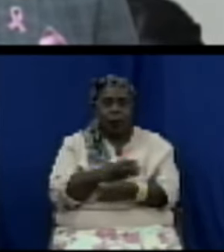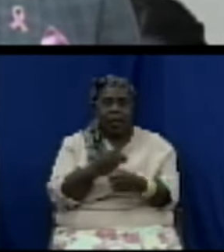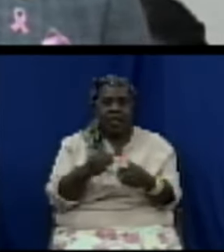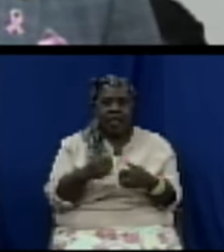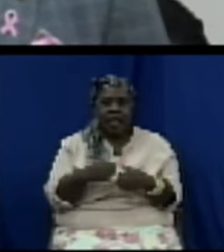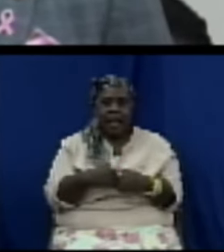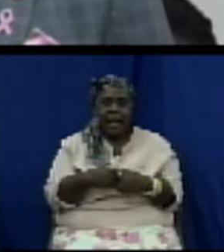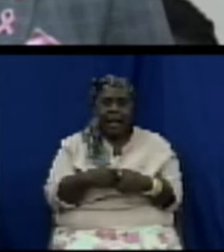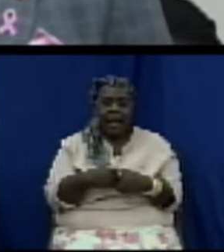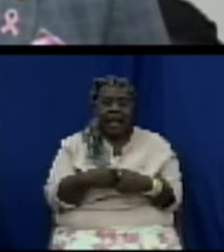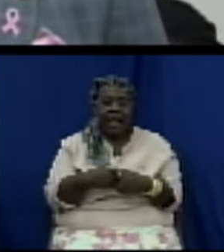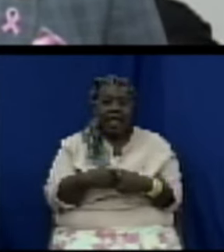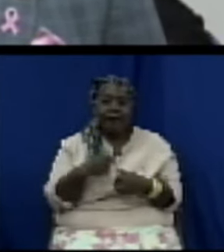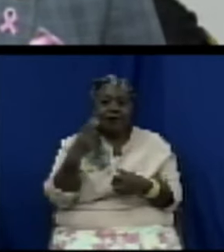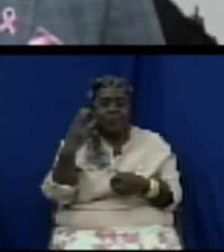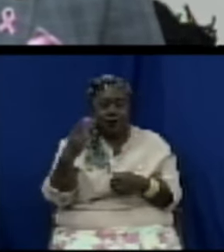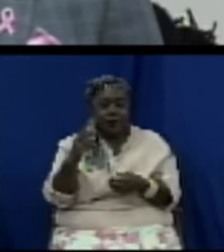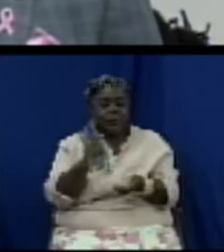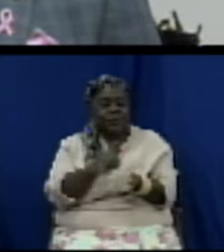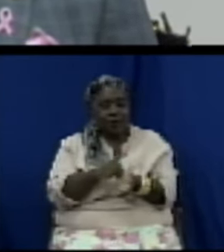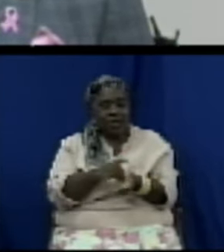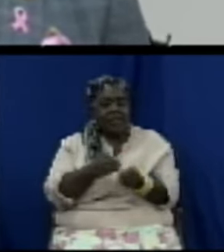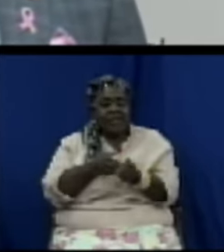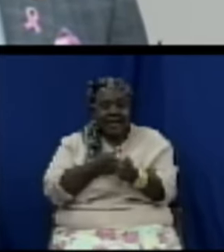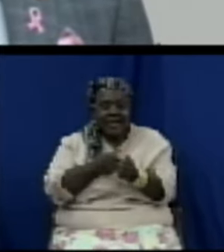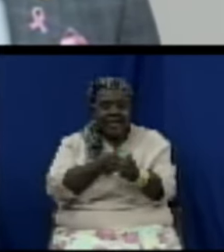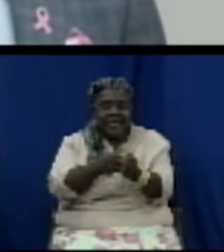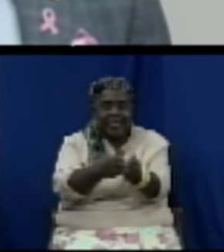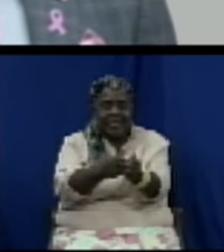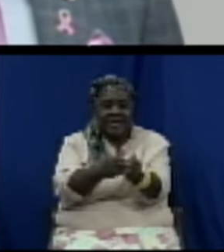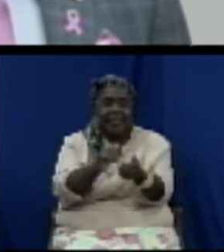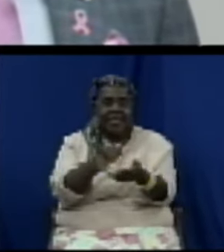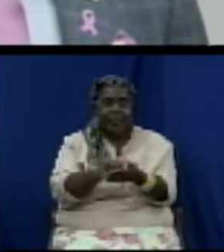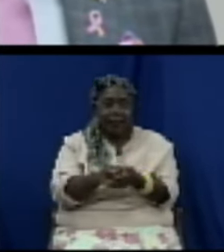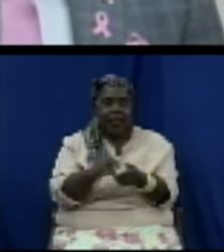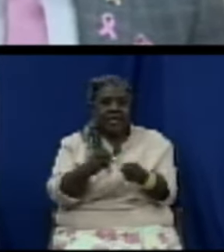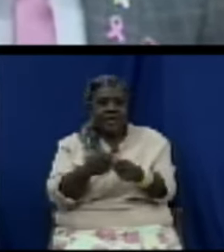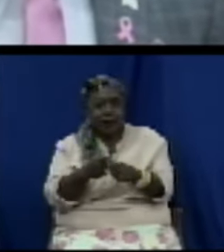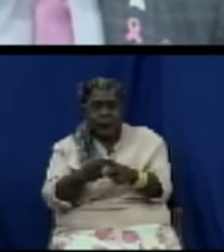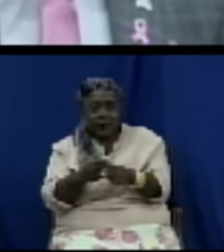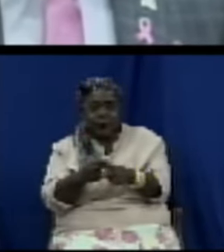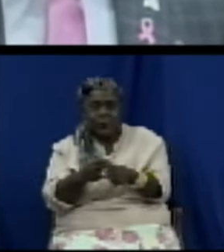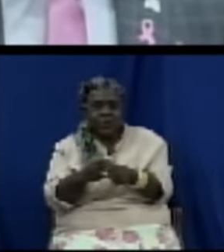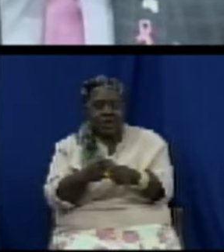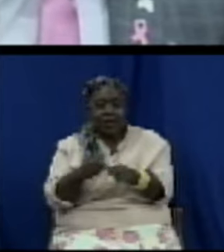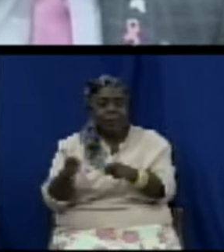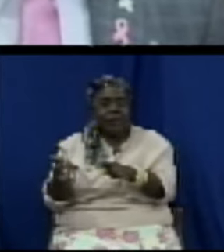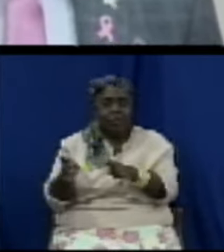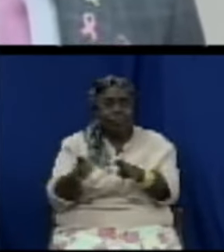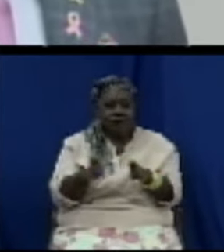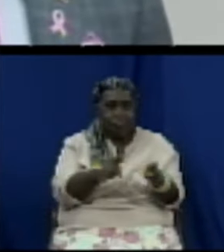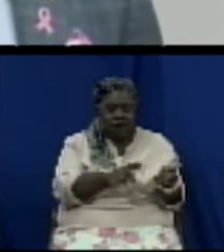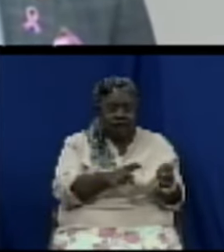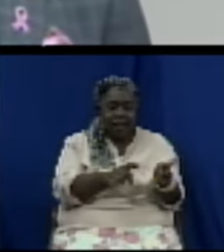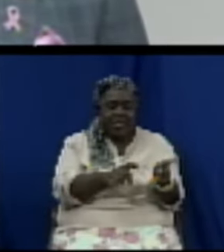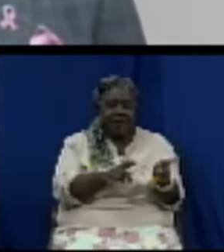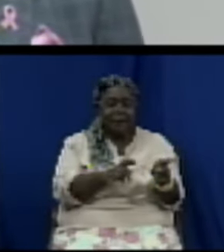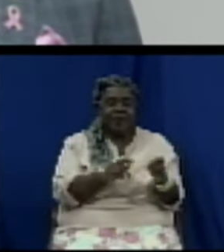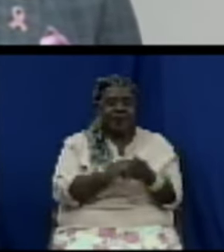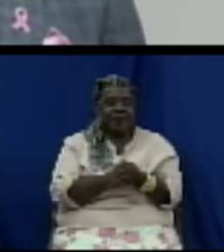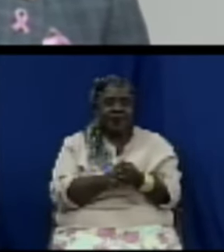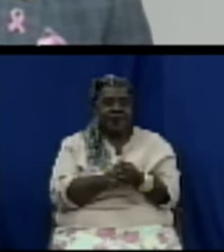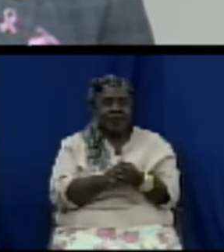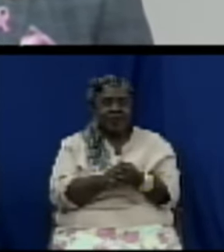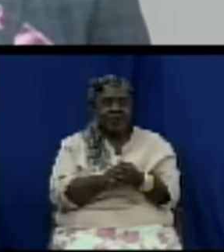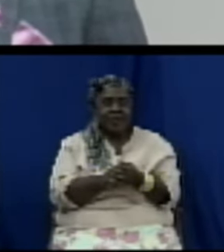are leading on this. And so we are going to set up our program in short order where we will be offering renal transplant in St.